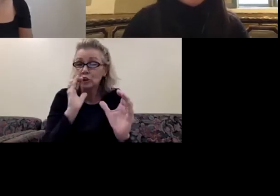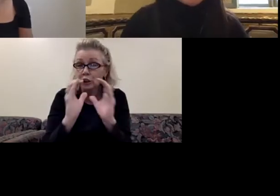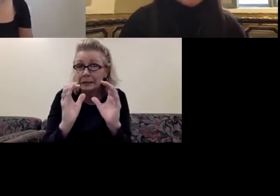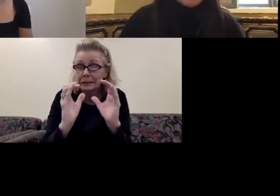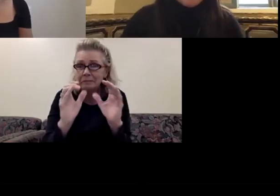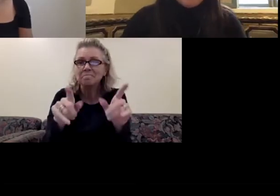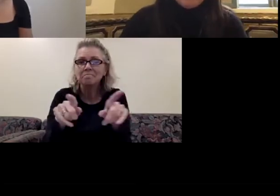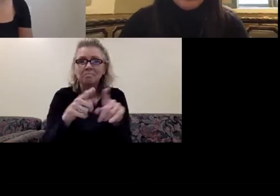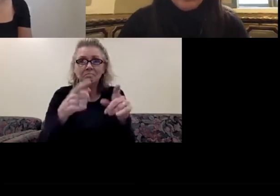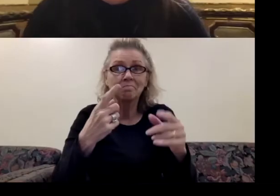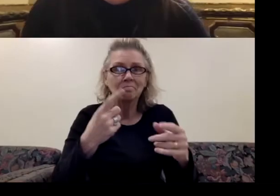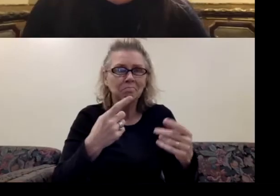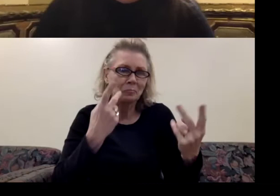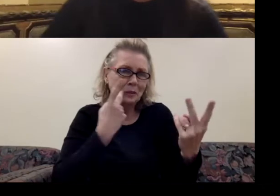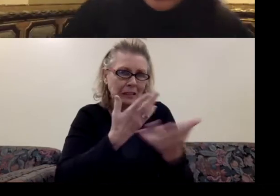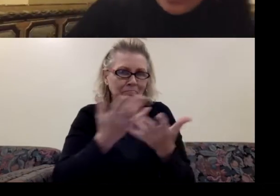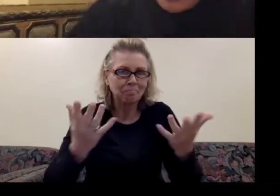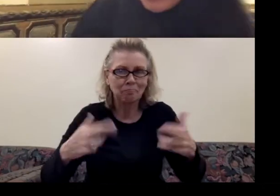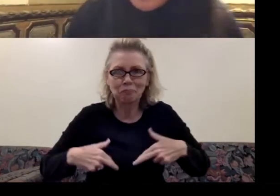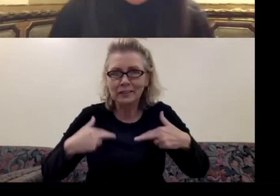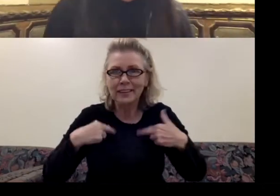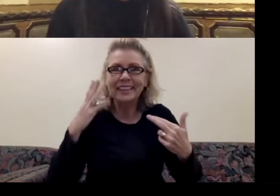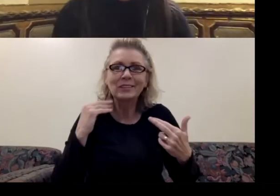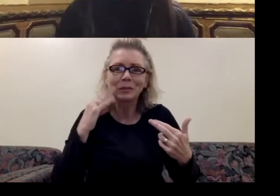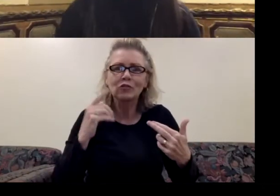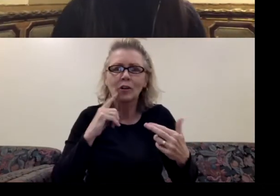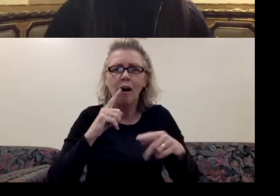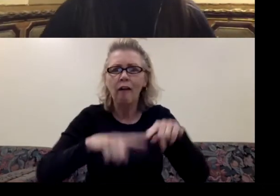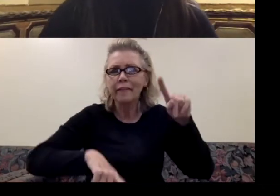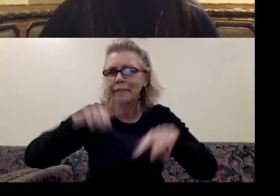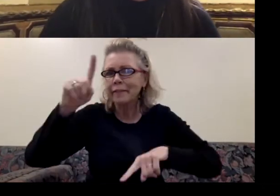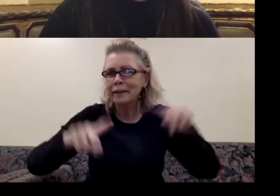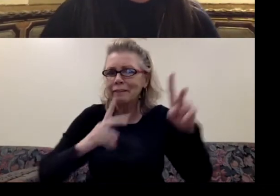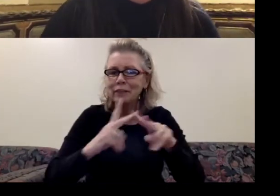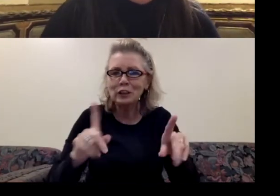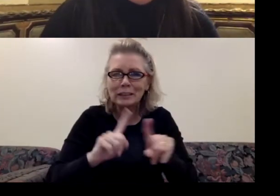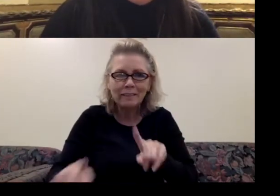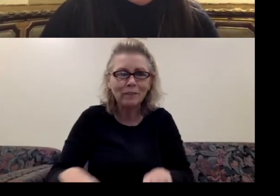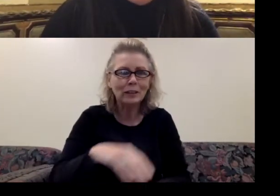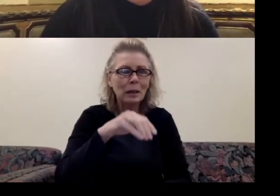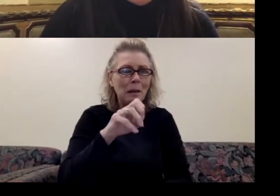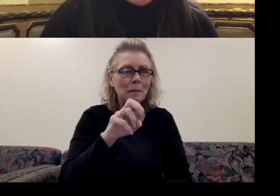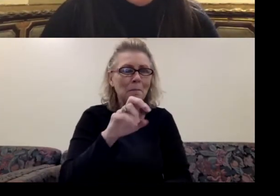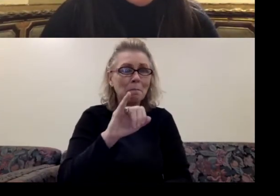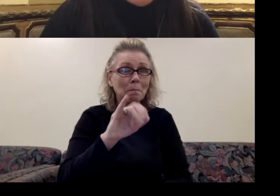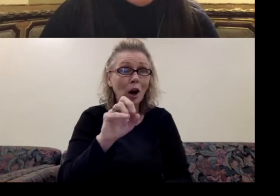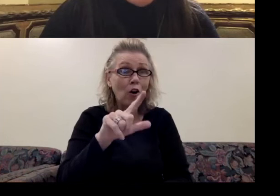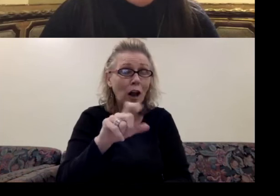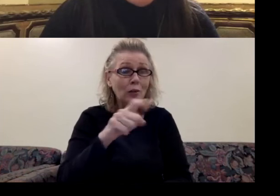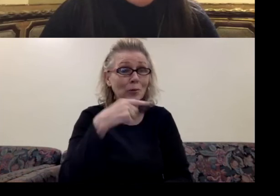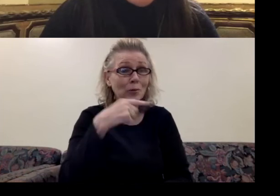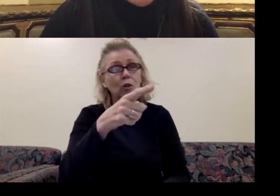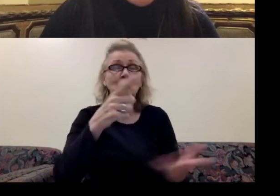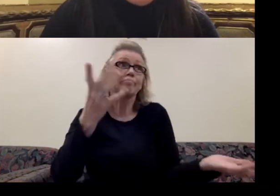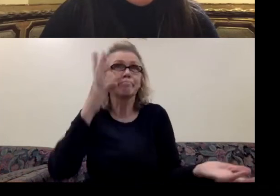your residency's experience are very different. And Meryl, you even noted that you made your residency